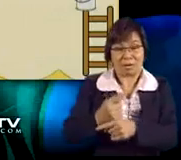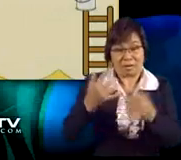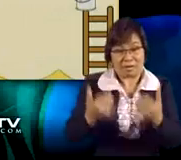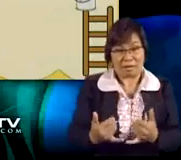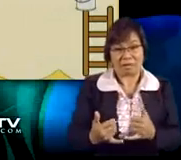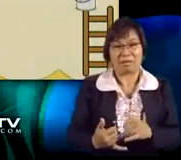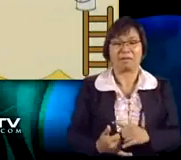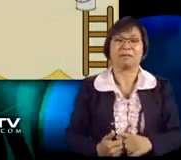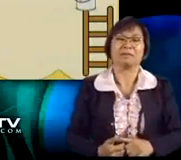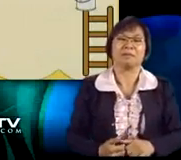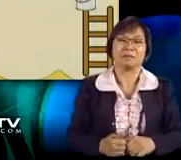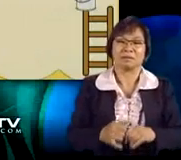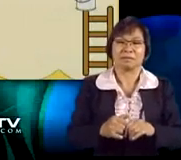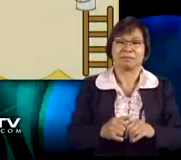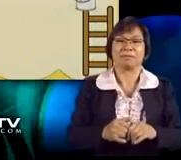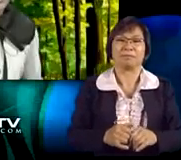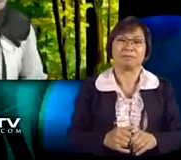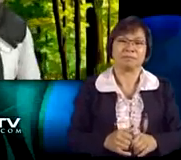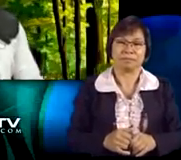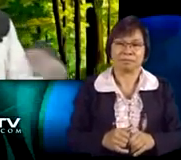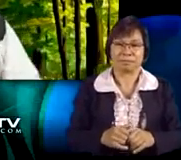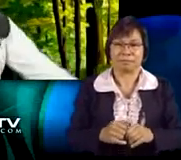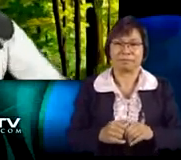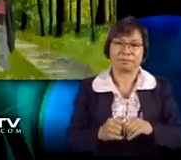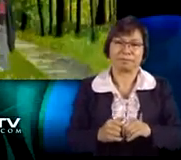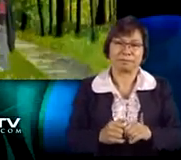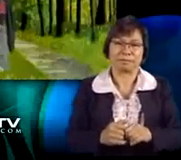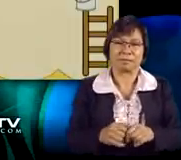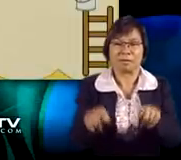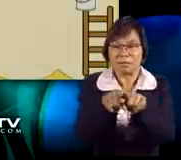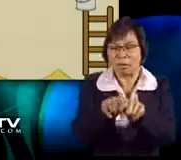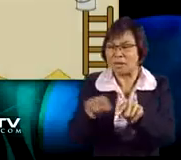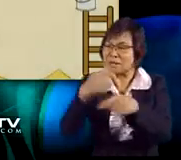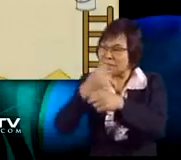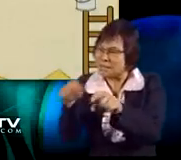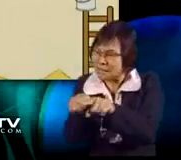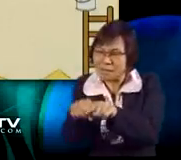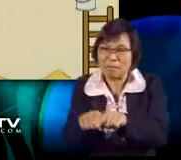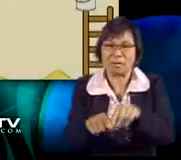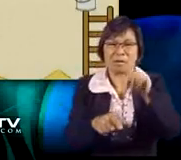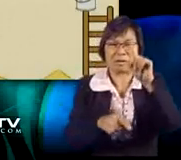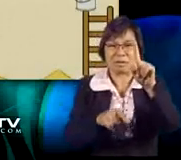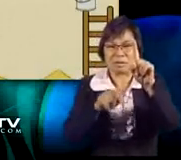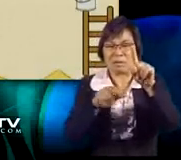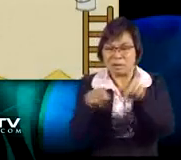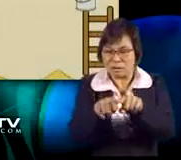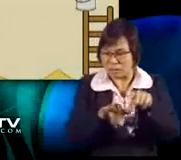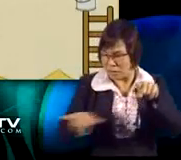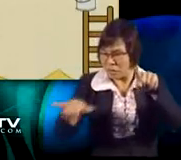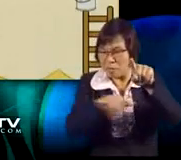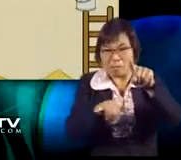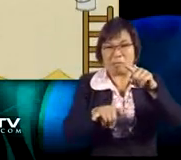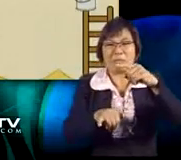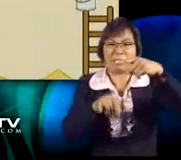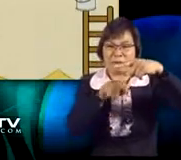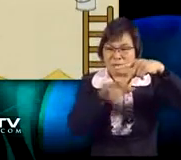4 plus 3 equals 7. Right. Now, the trick to adding fractions like this is to make the denominators the same.